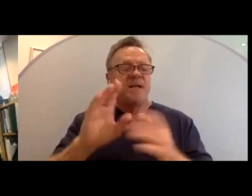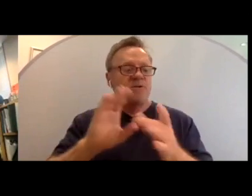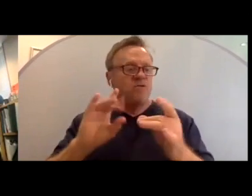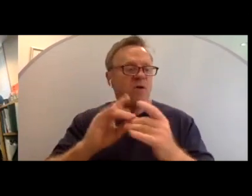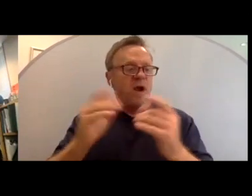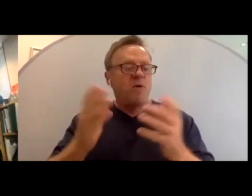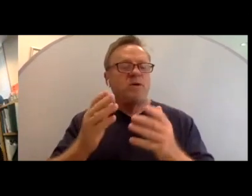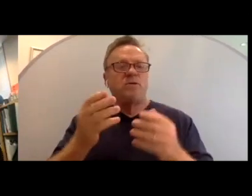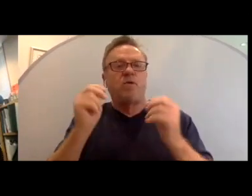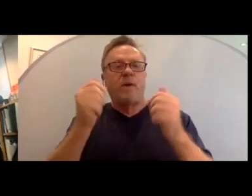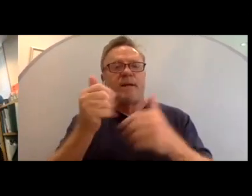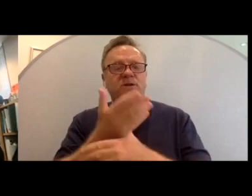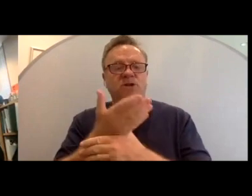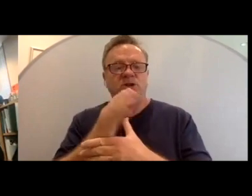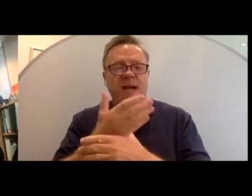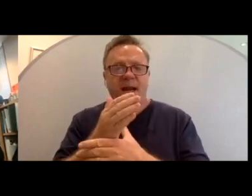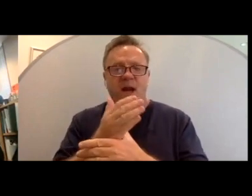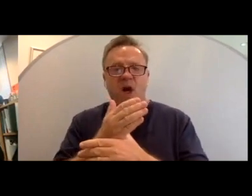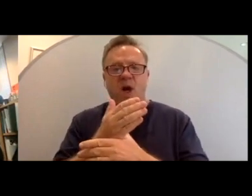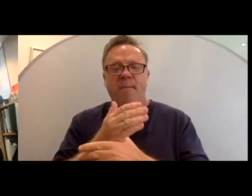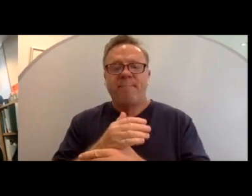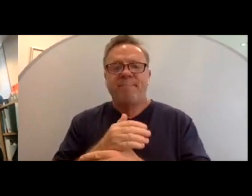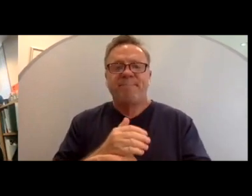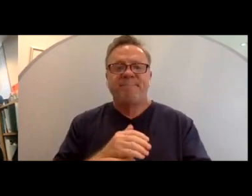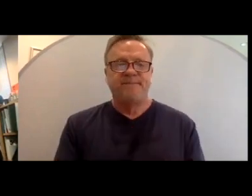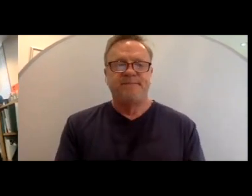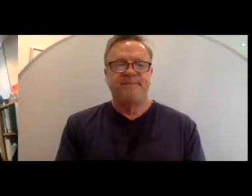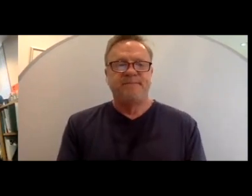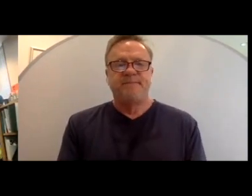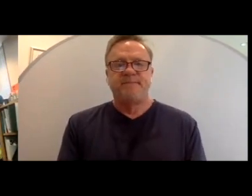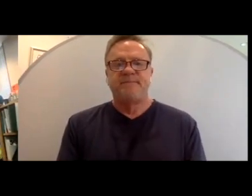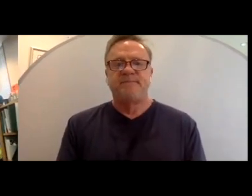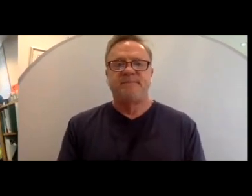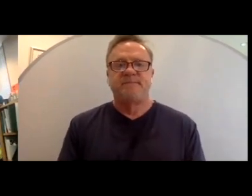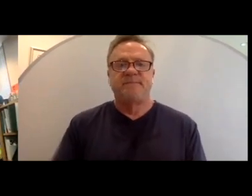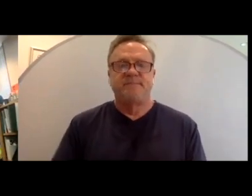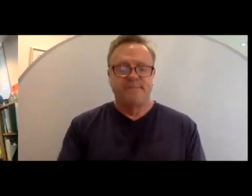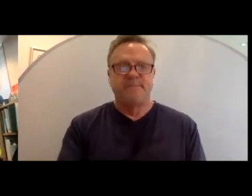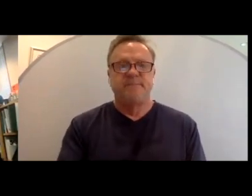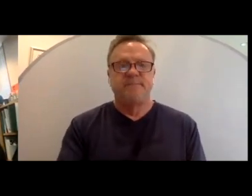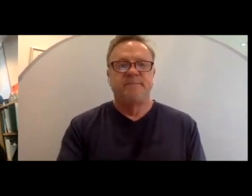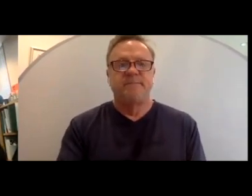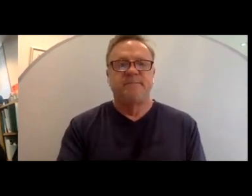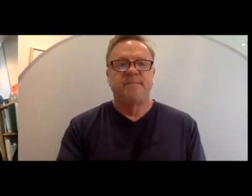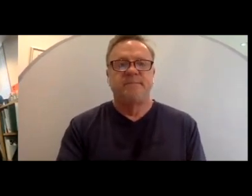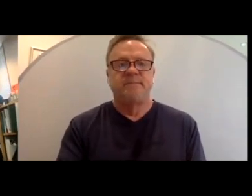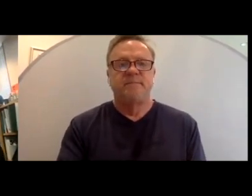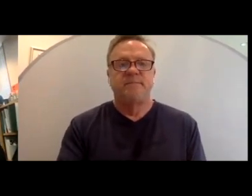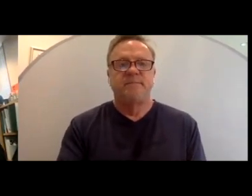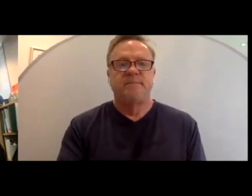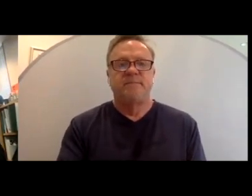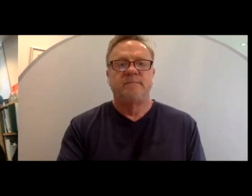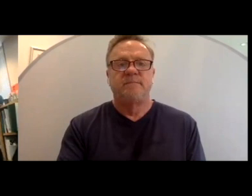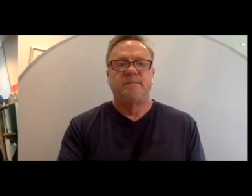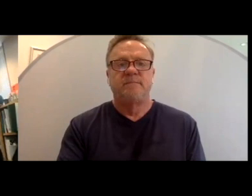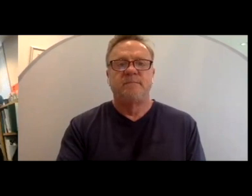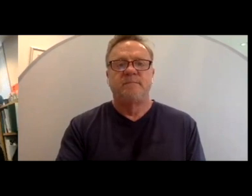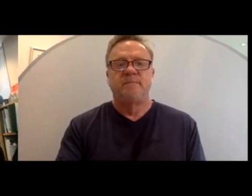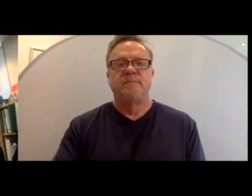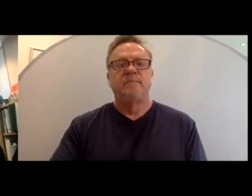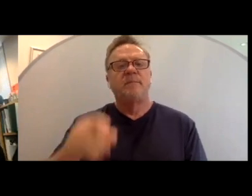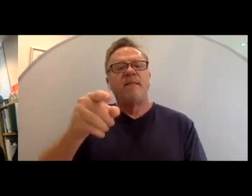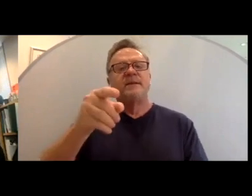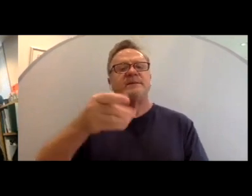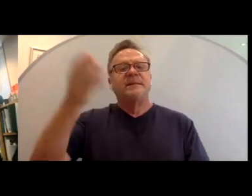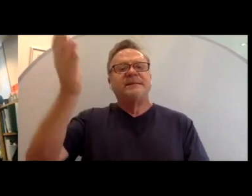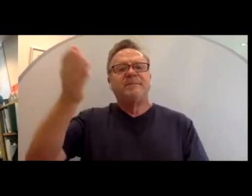quickly, if I can get the slide to advance. So this is a speech and